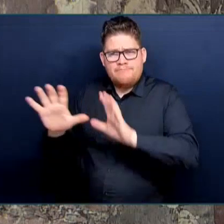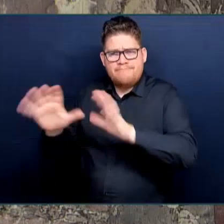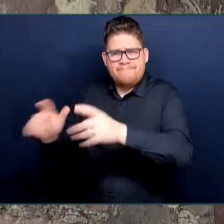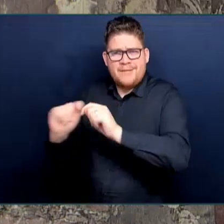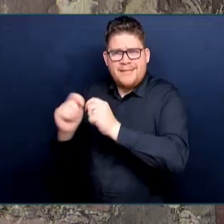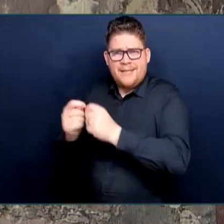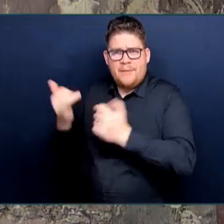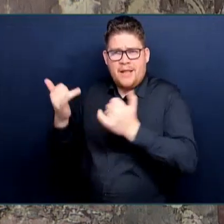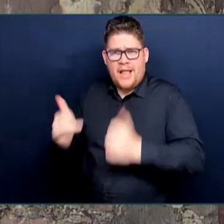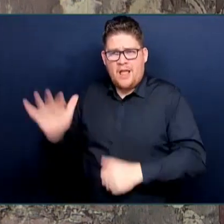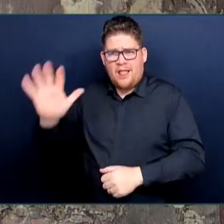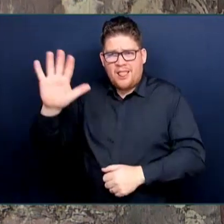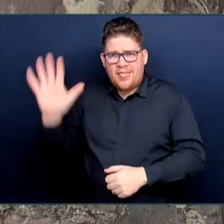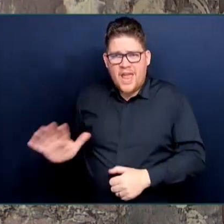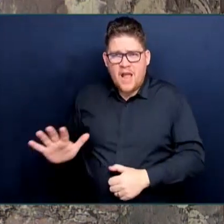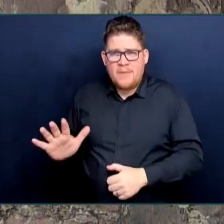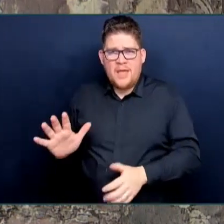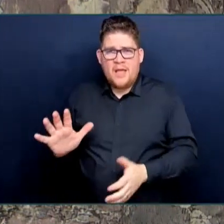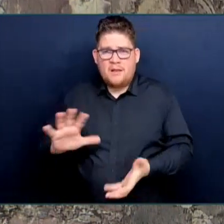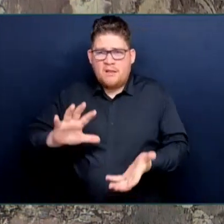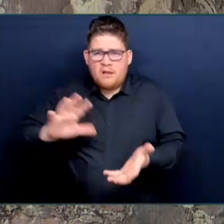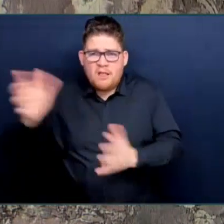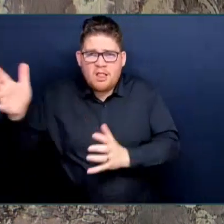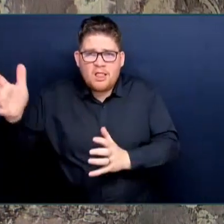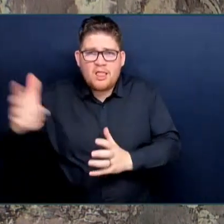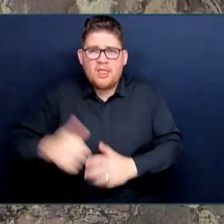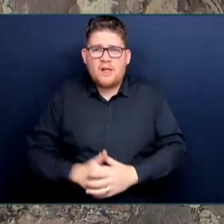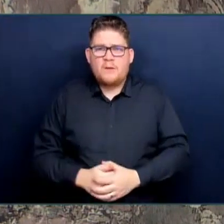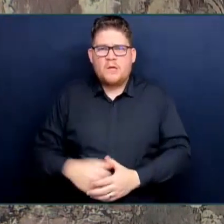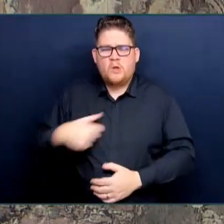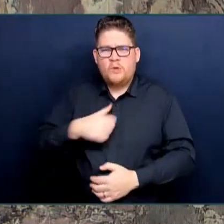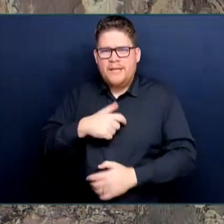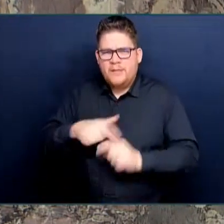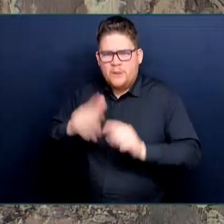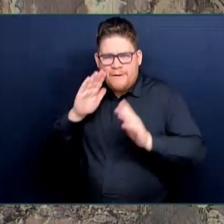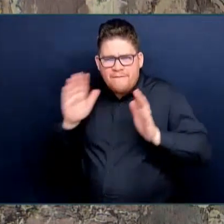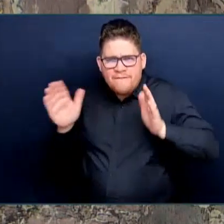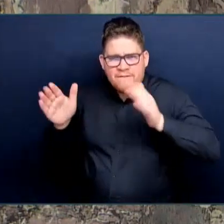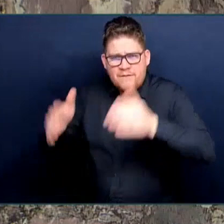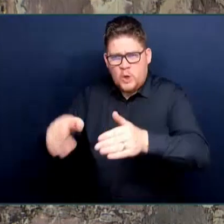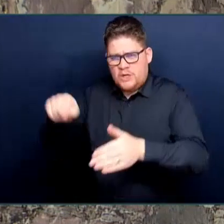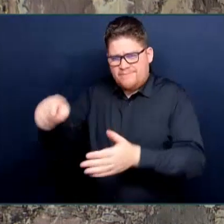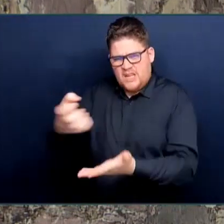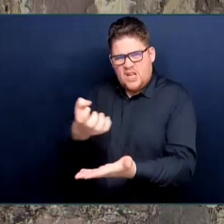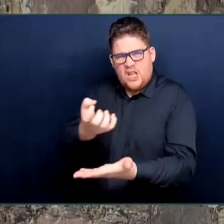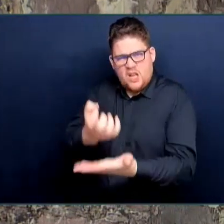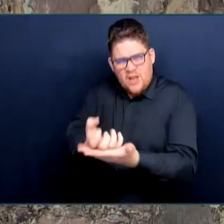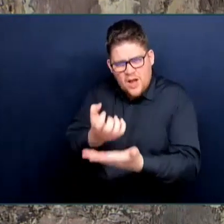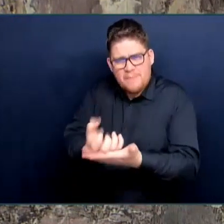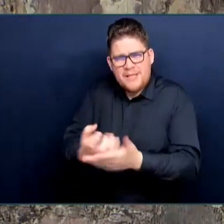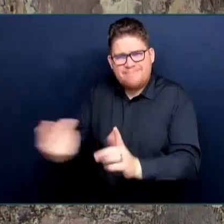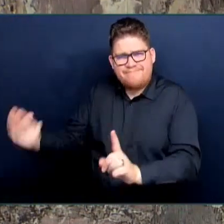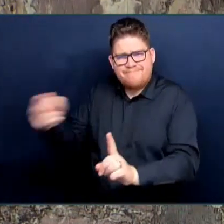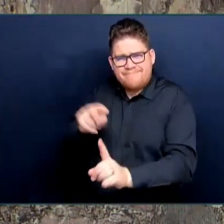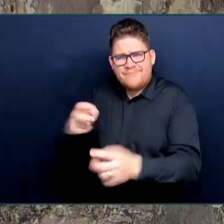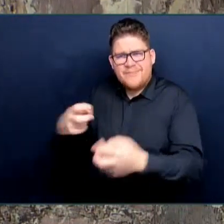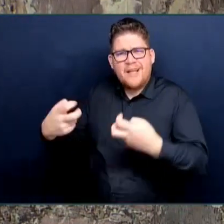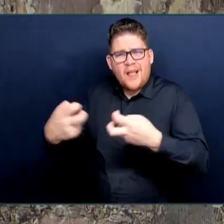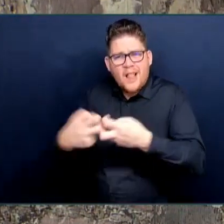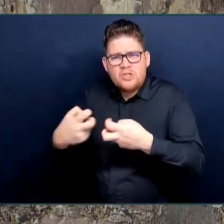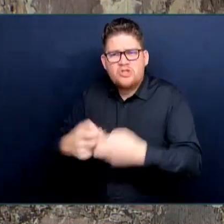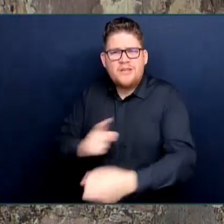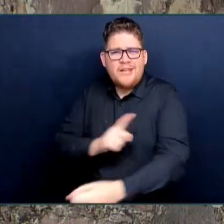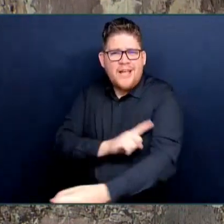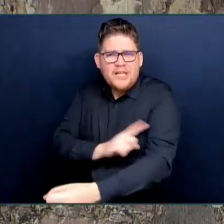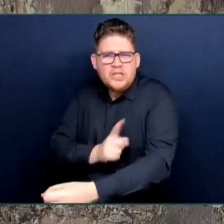economy, when we're looking at the economic advantages that BC has around the ability to deliver firm power and